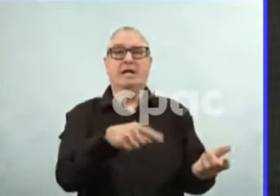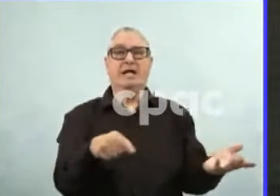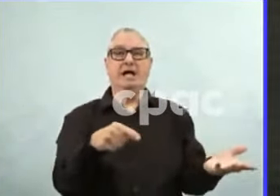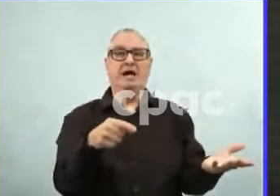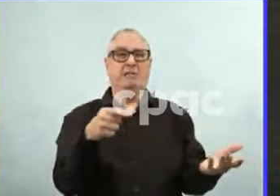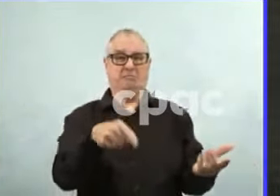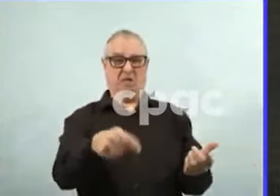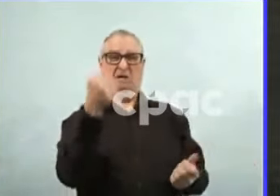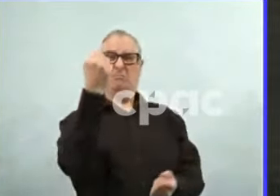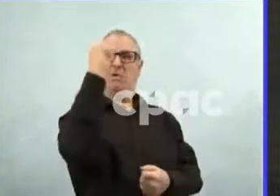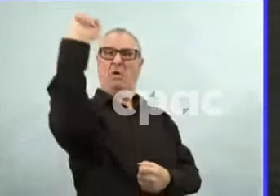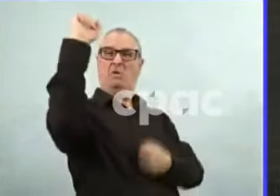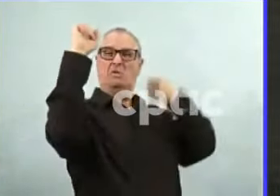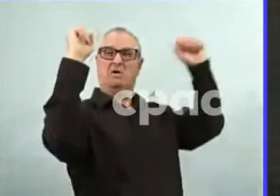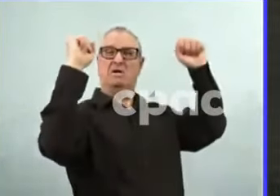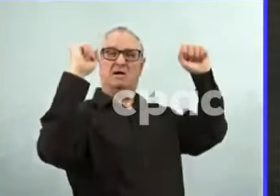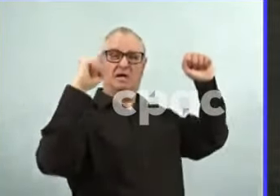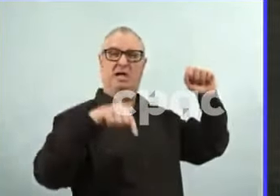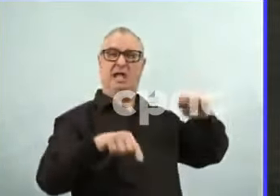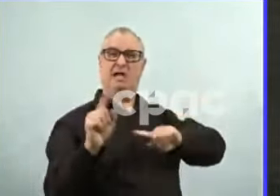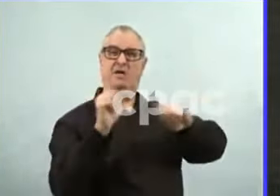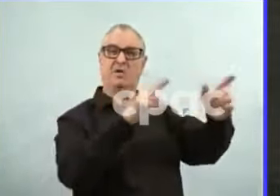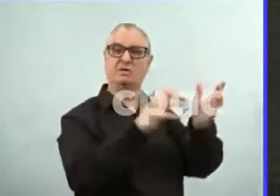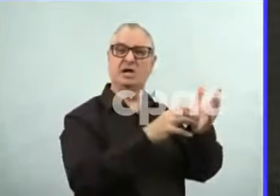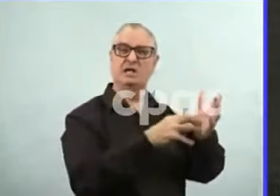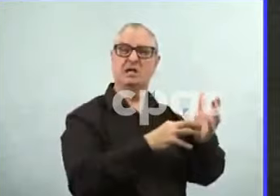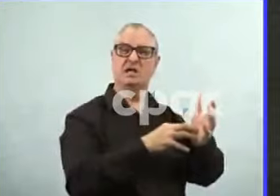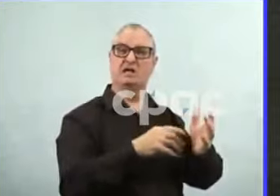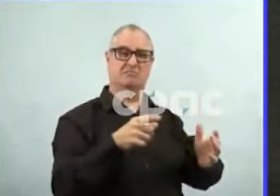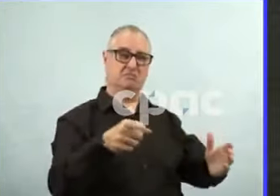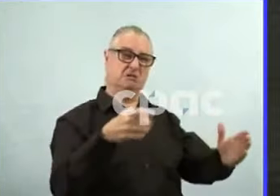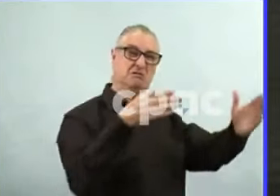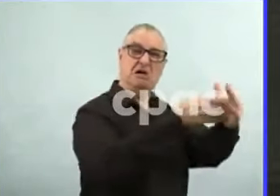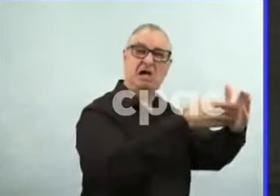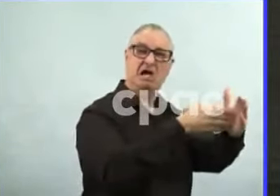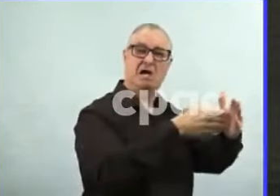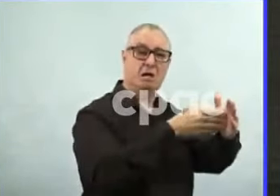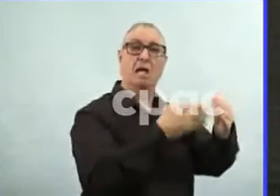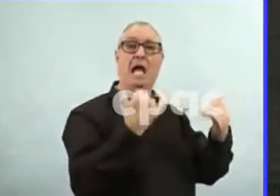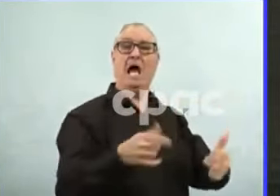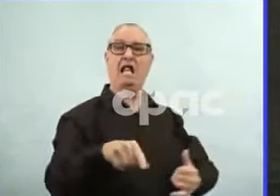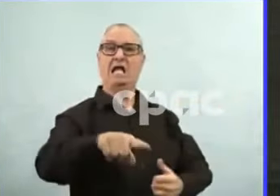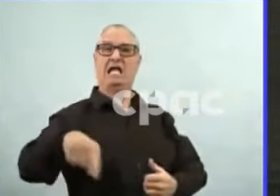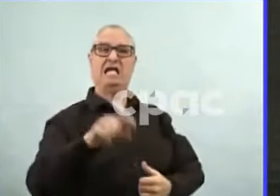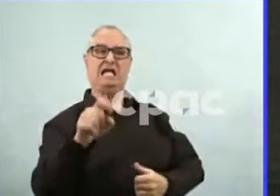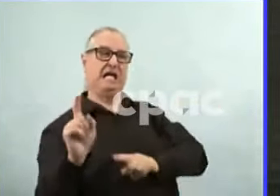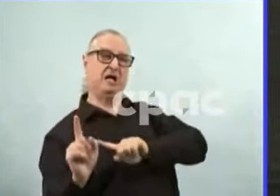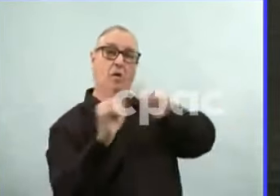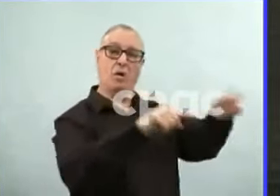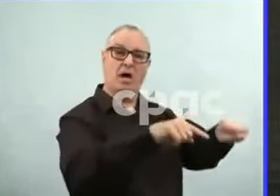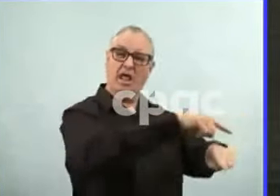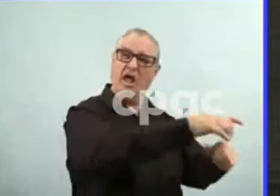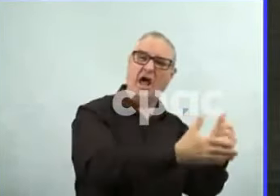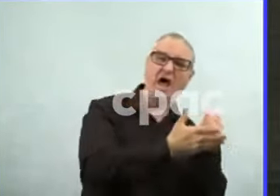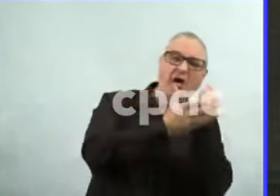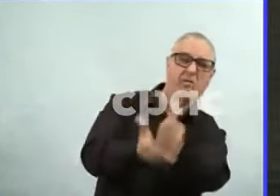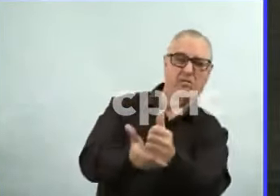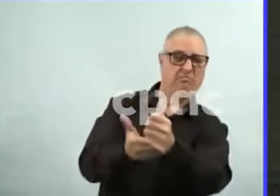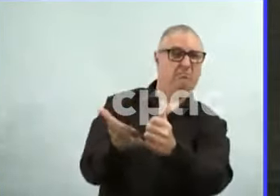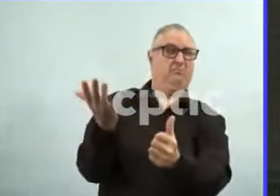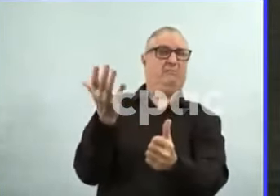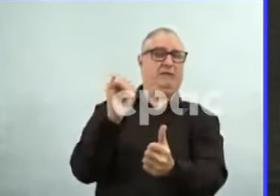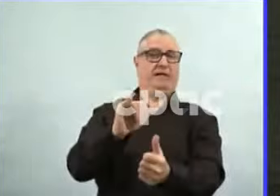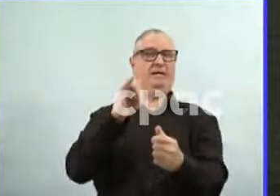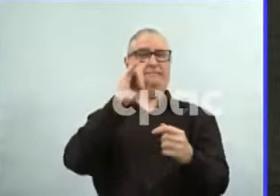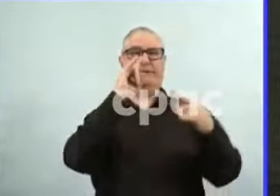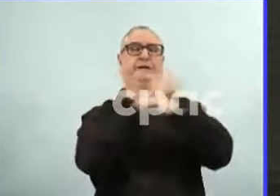caring for them. So I think let's focus on what people have done. Let's focus on all the Manitobans who have done